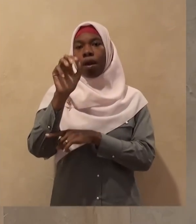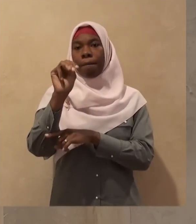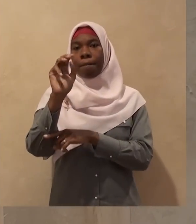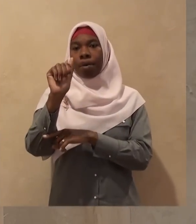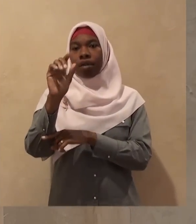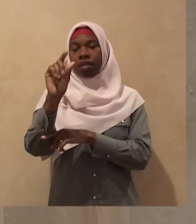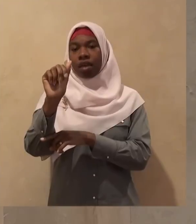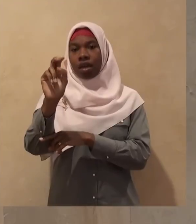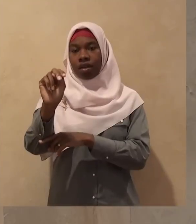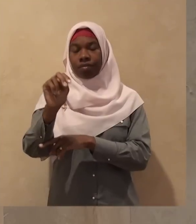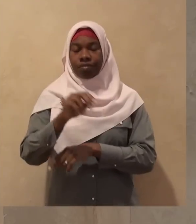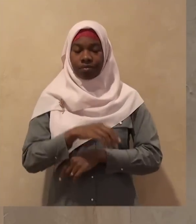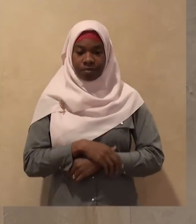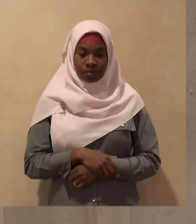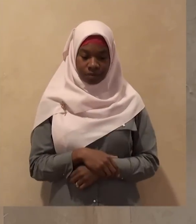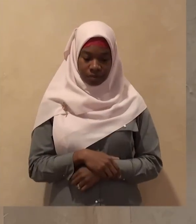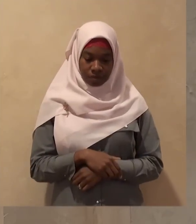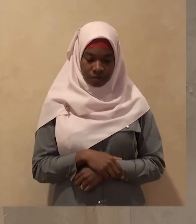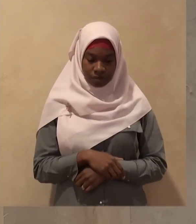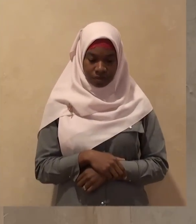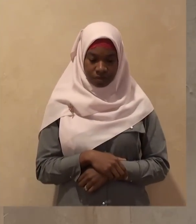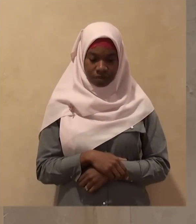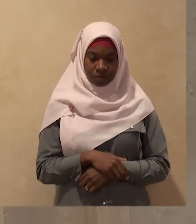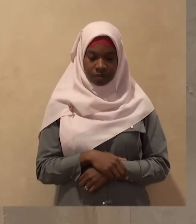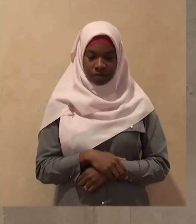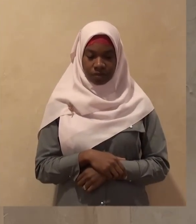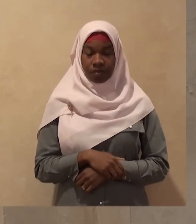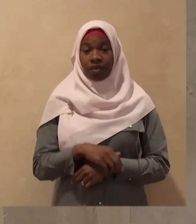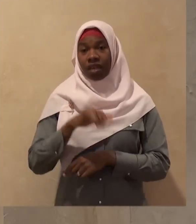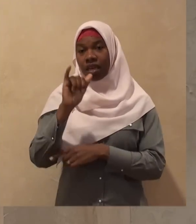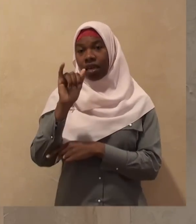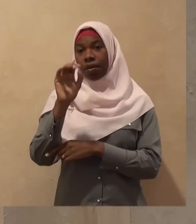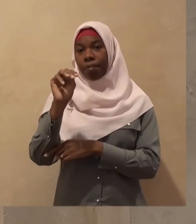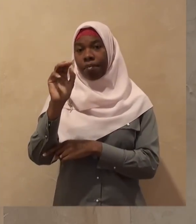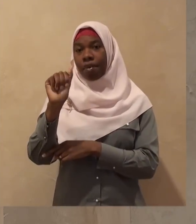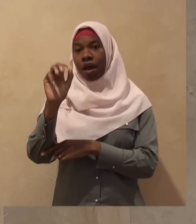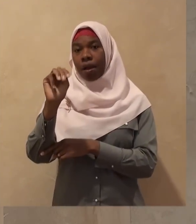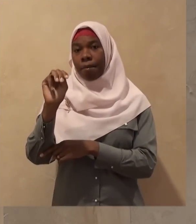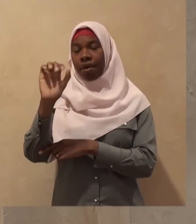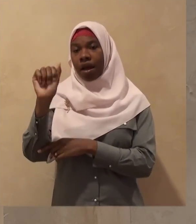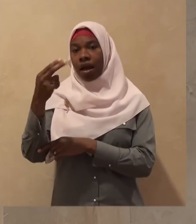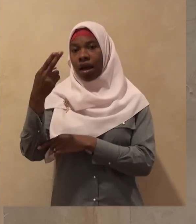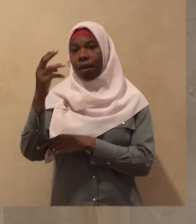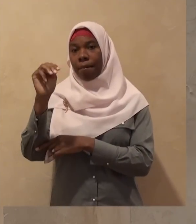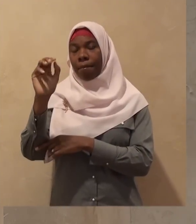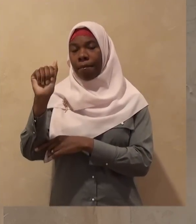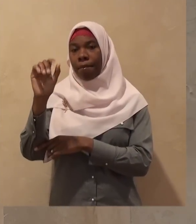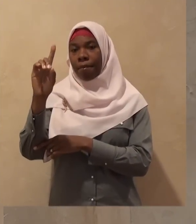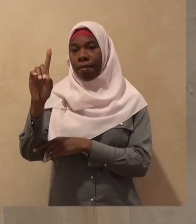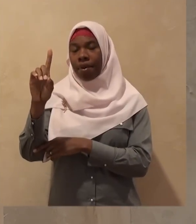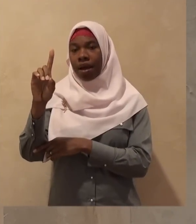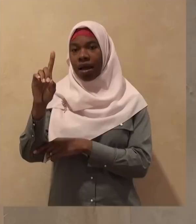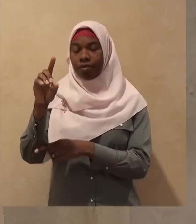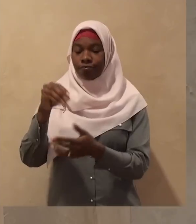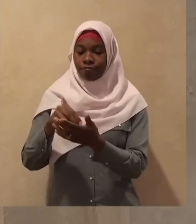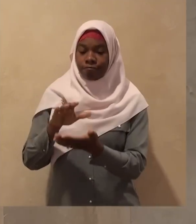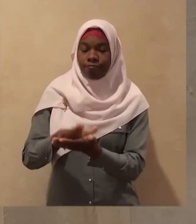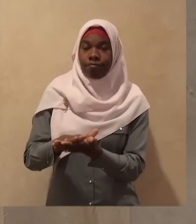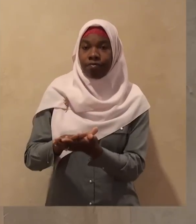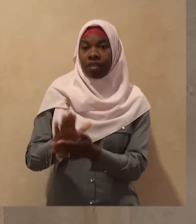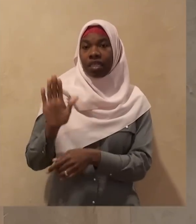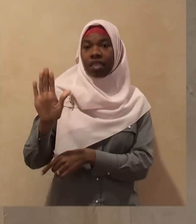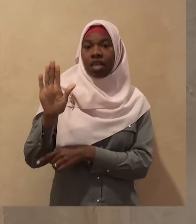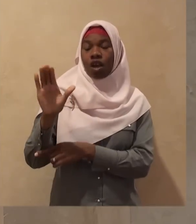Imam Ahmad and Bayhaqi rahimahum allahu ta'ala on whom are recorded in their sunan that the